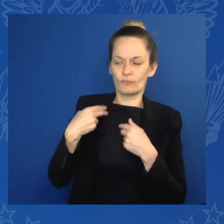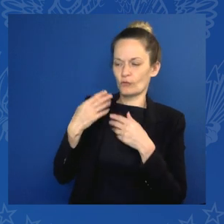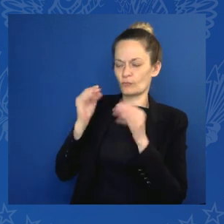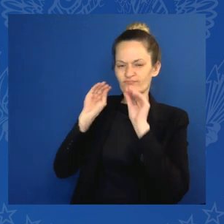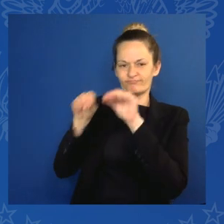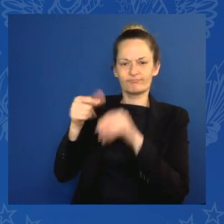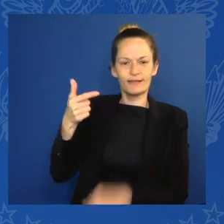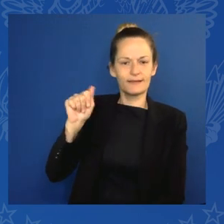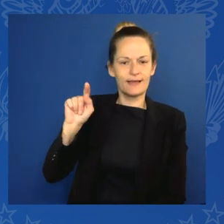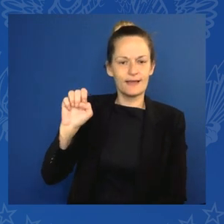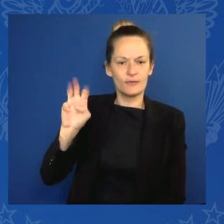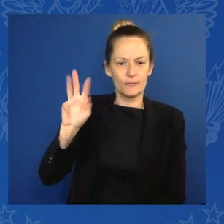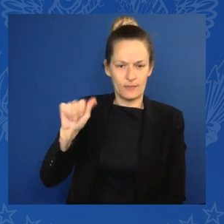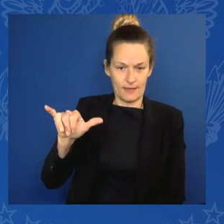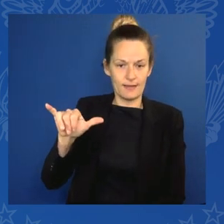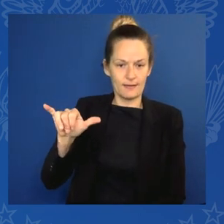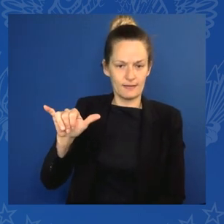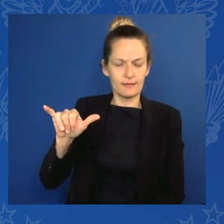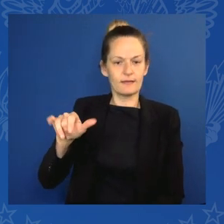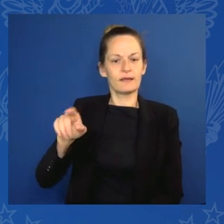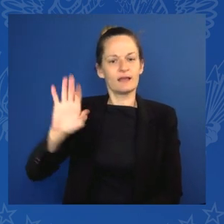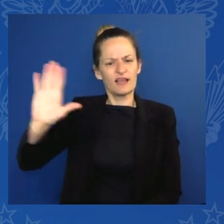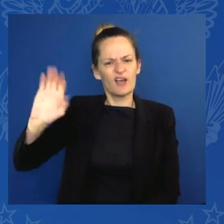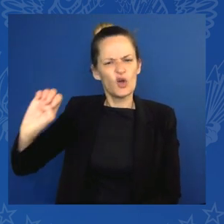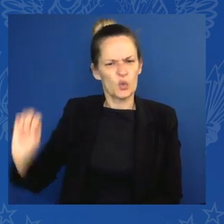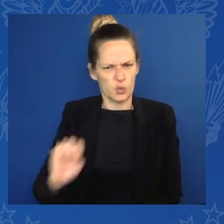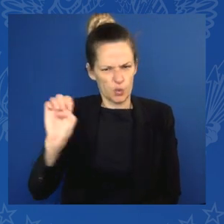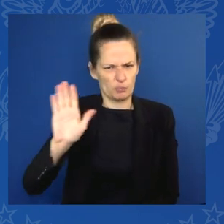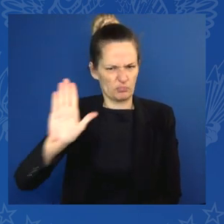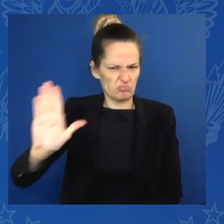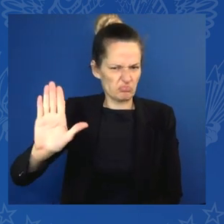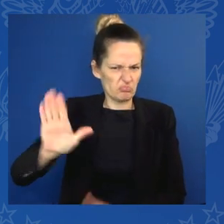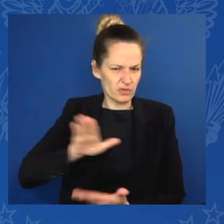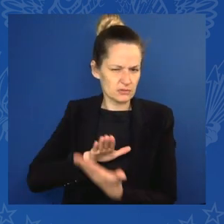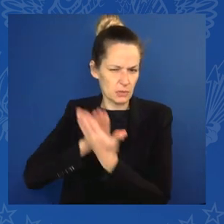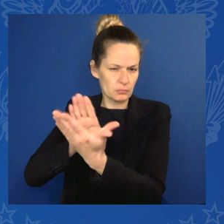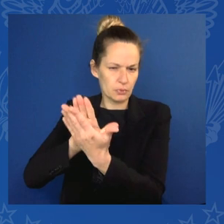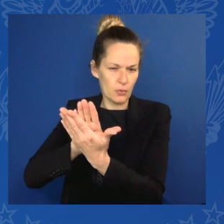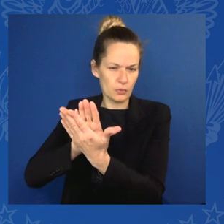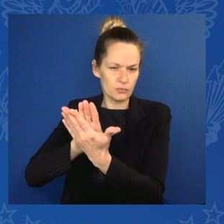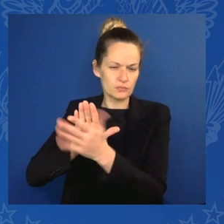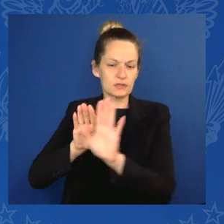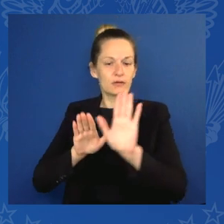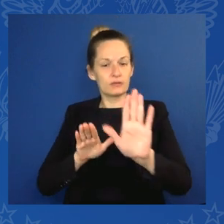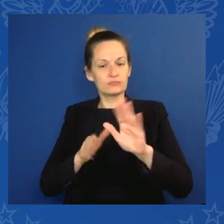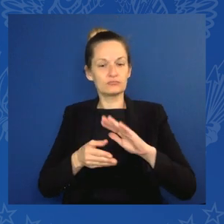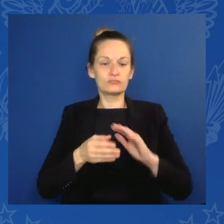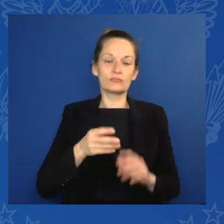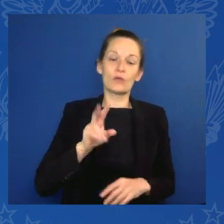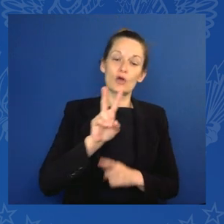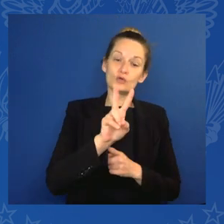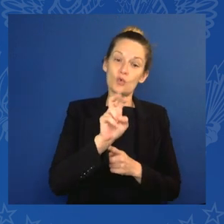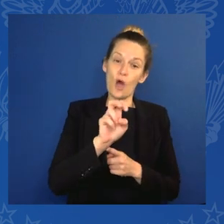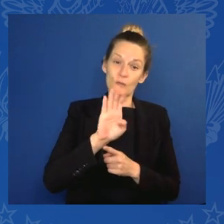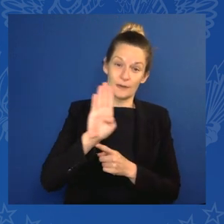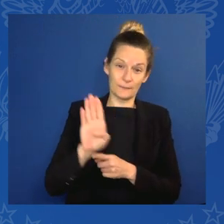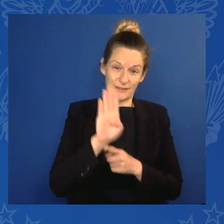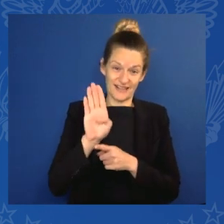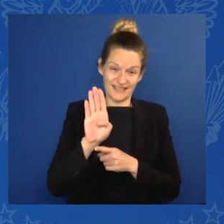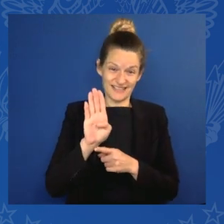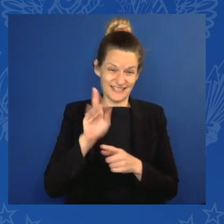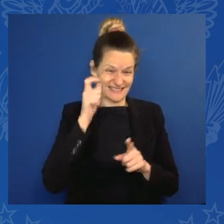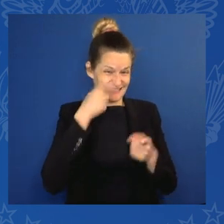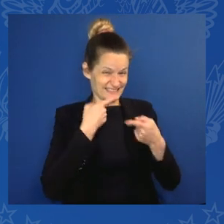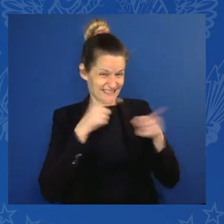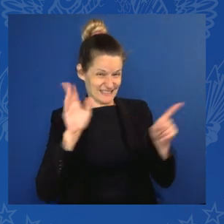And to the 200 billion dollars that have just been announced by the President of the United States.